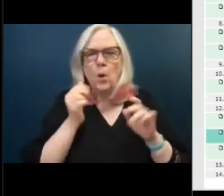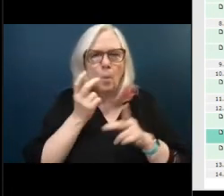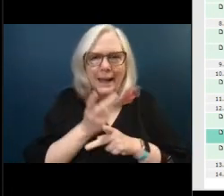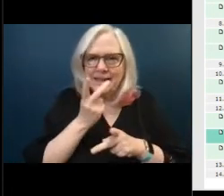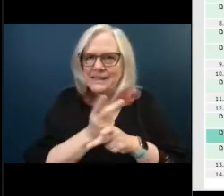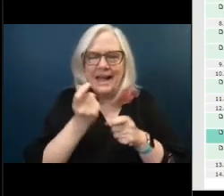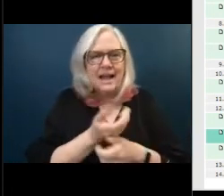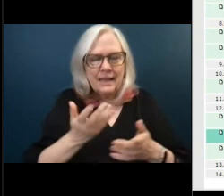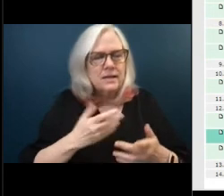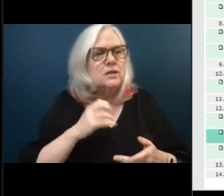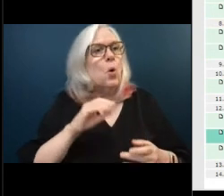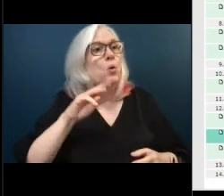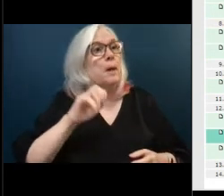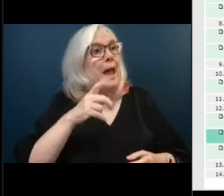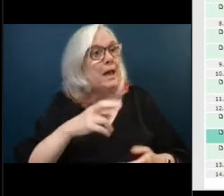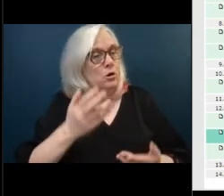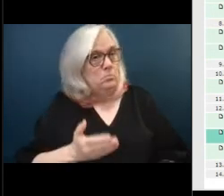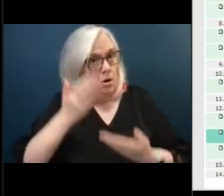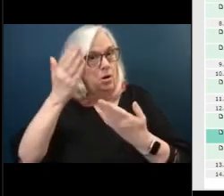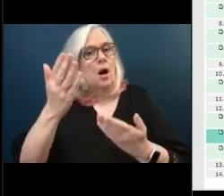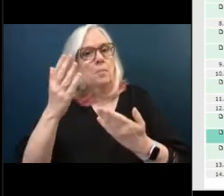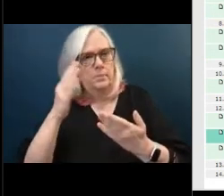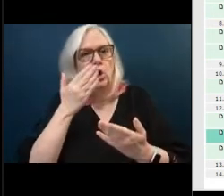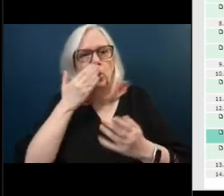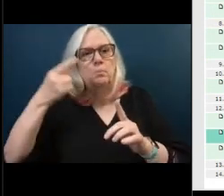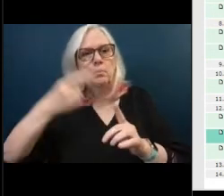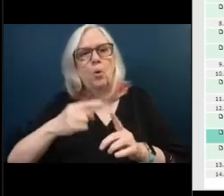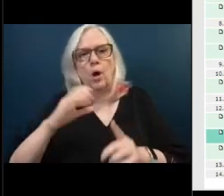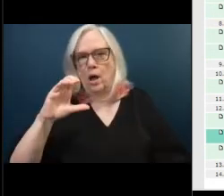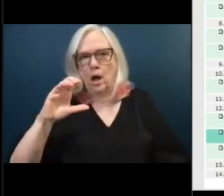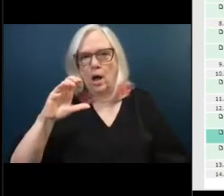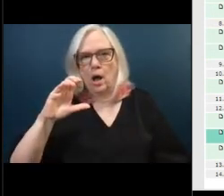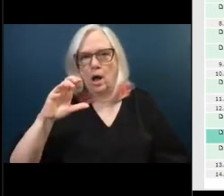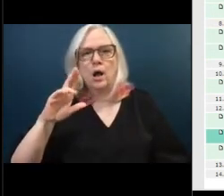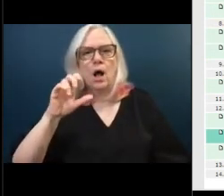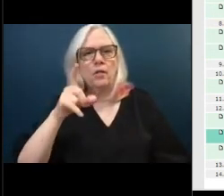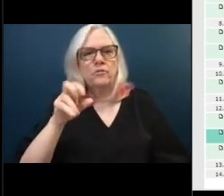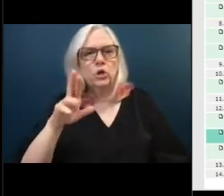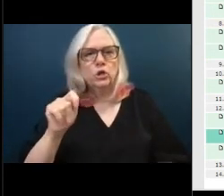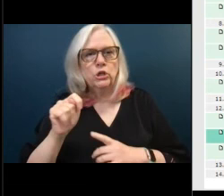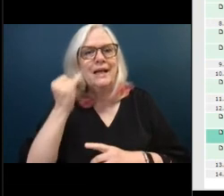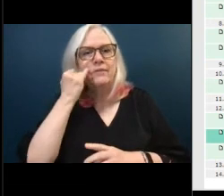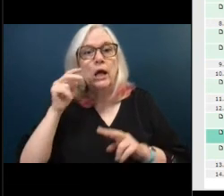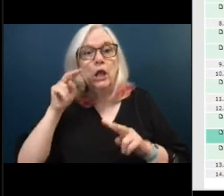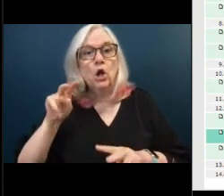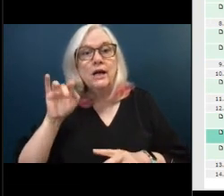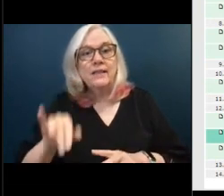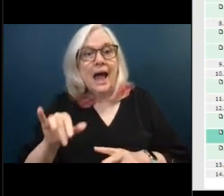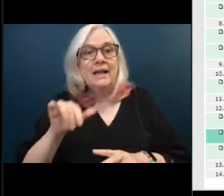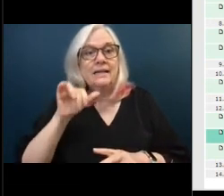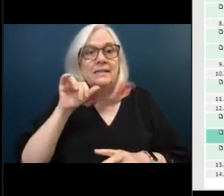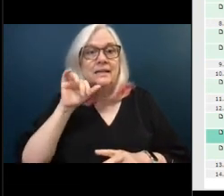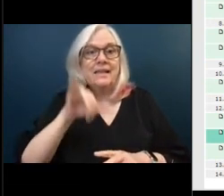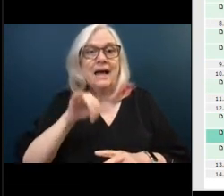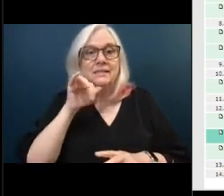up a good point that culver i think that culver would it's that is if we look into that culver that's not a maintenance issue that would be a capex